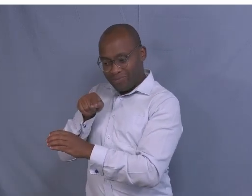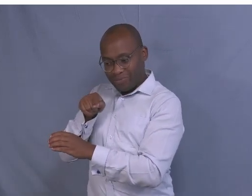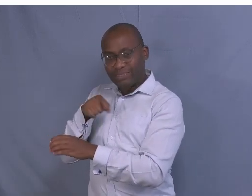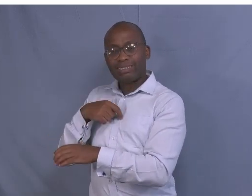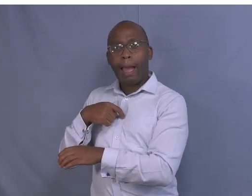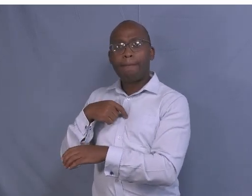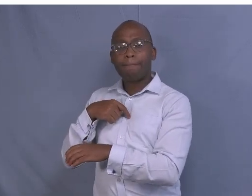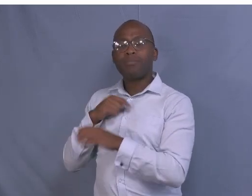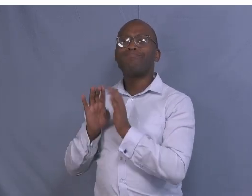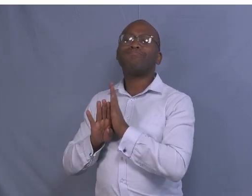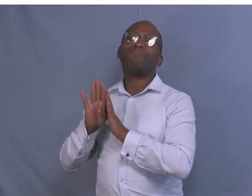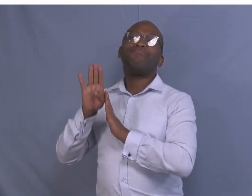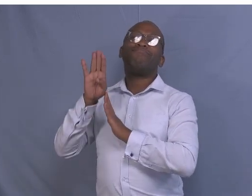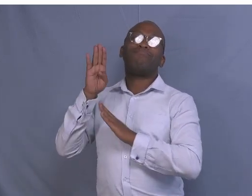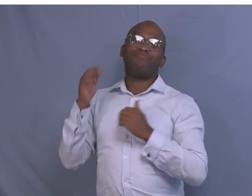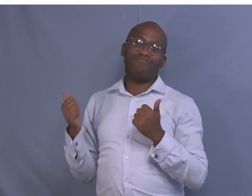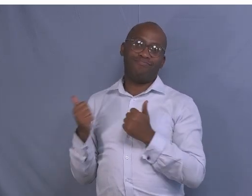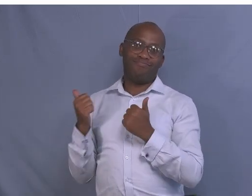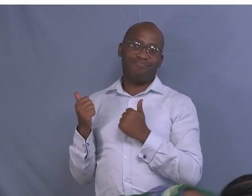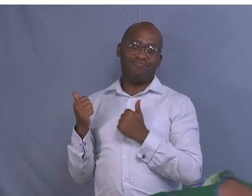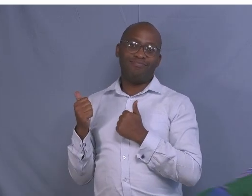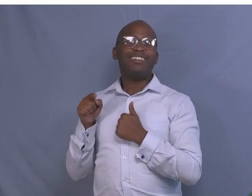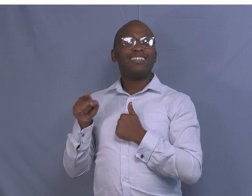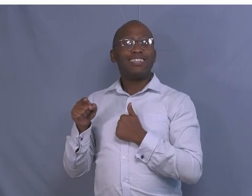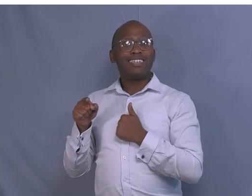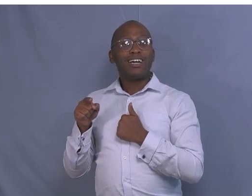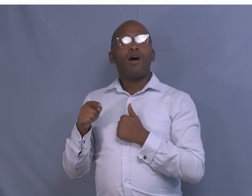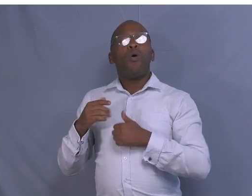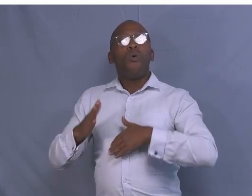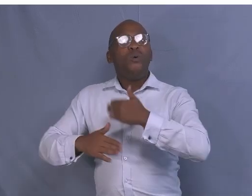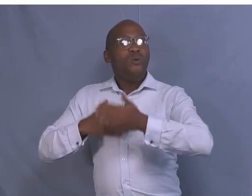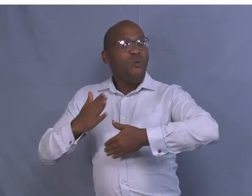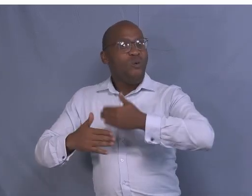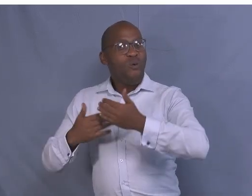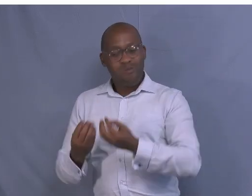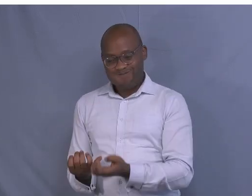it continues to grow a grass. As it continues